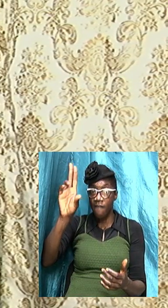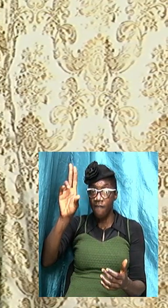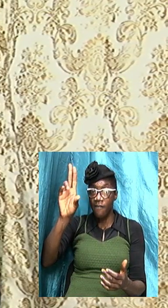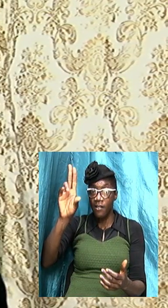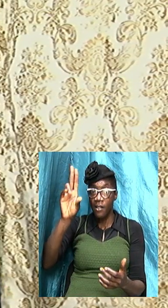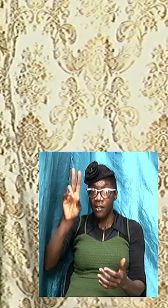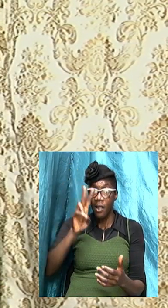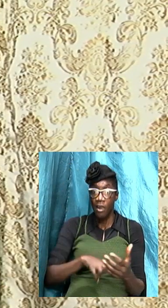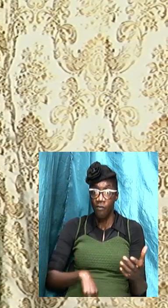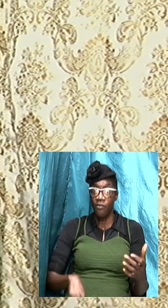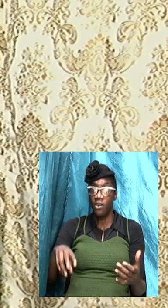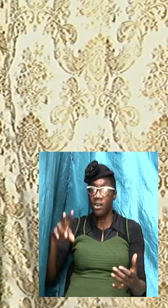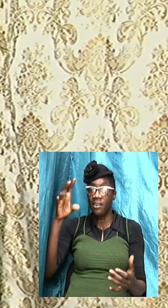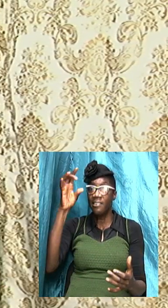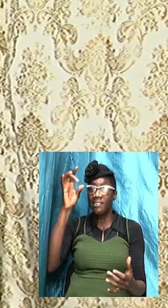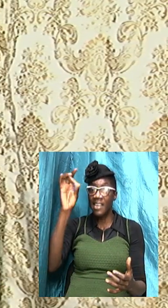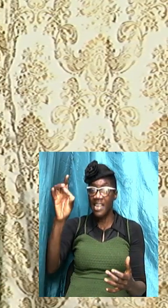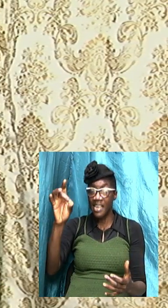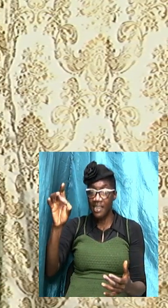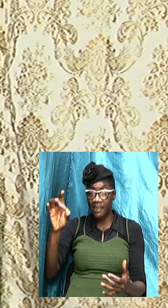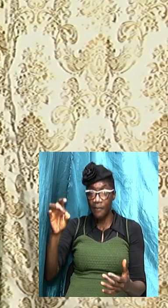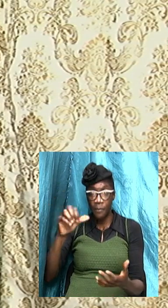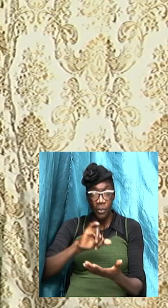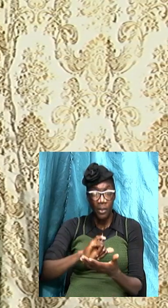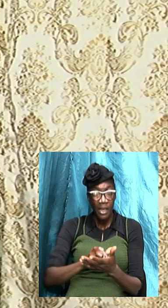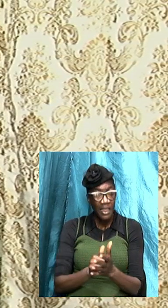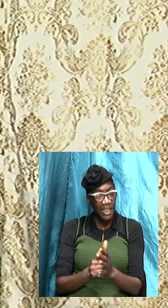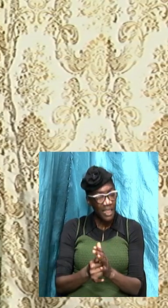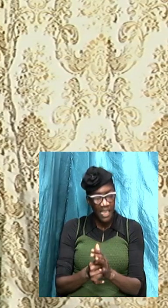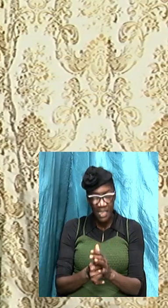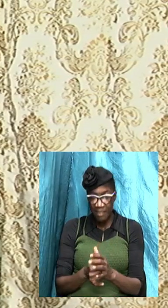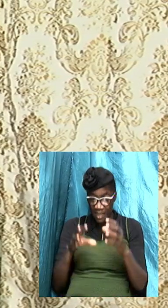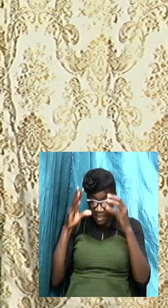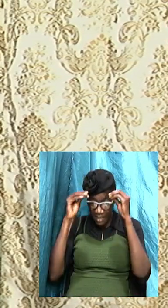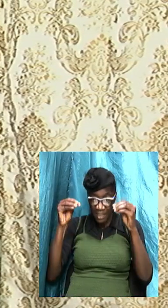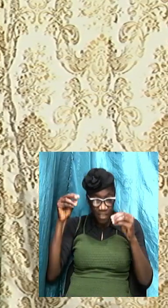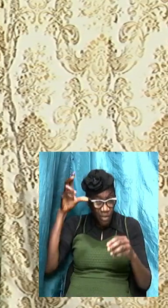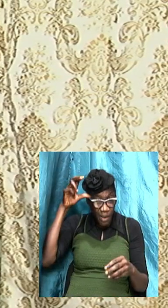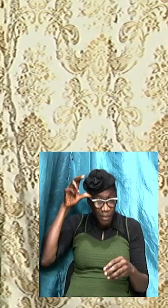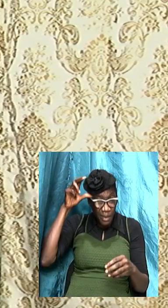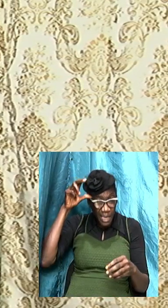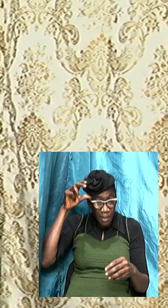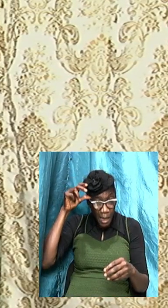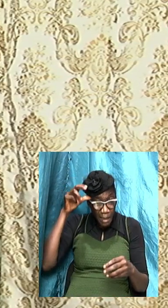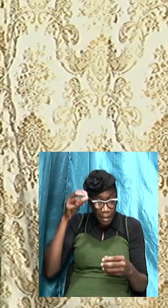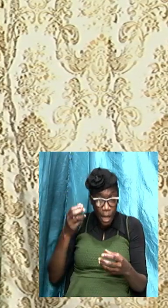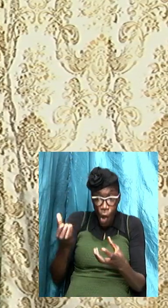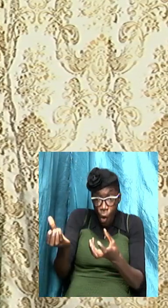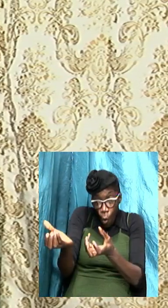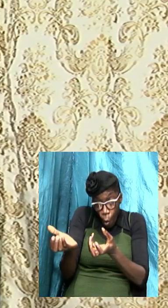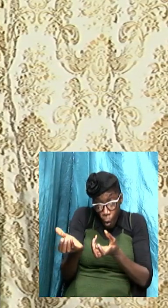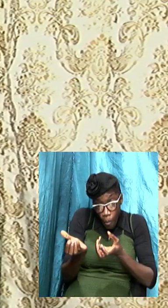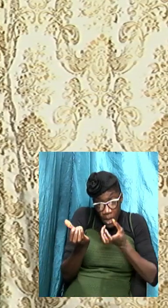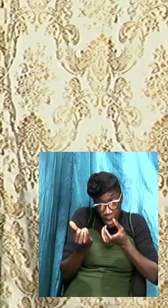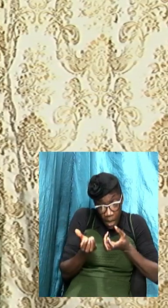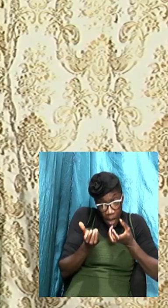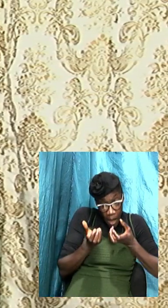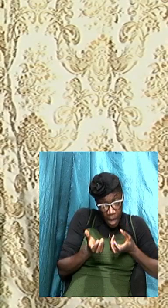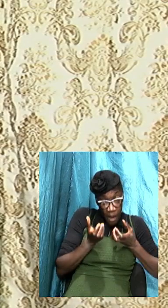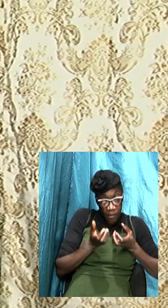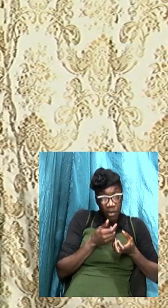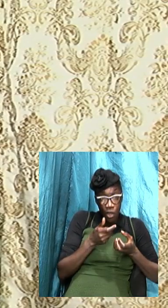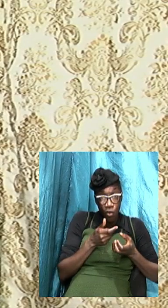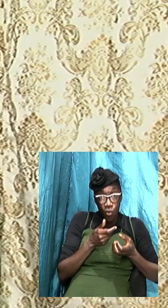like I said this teaching from demons are so luring before you come to your spiritual senses you have